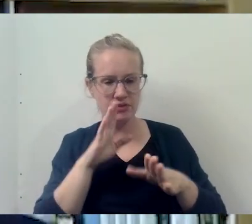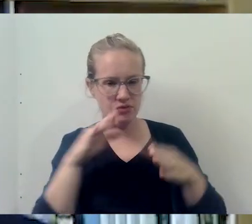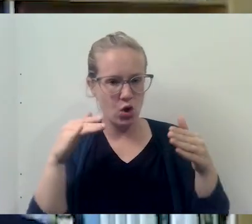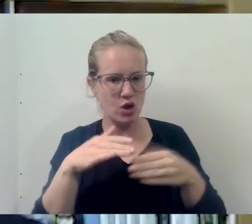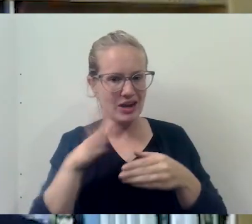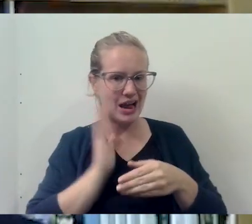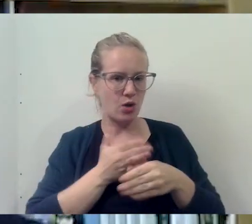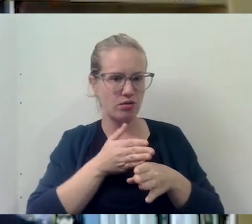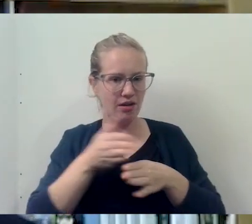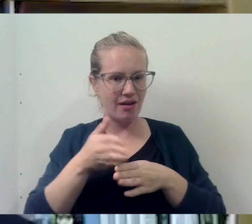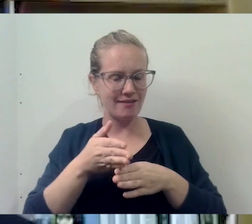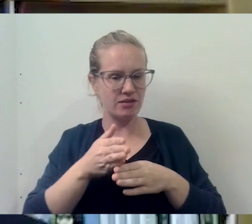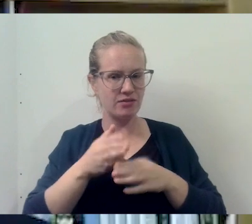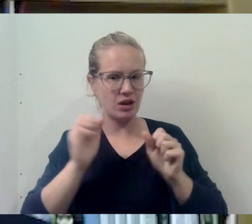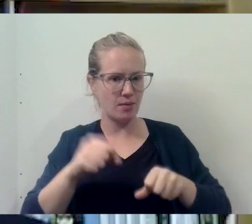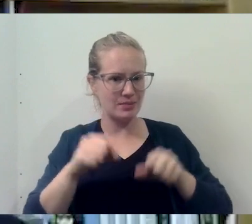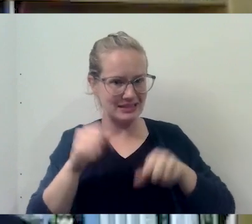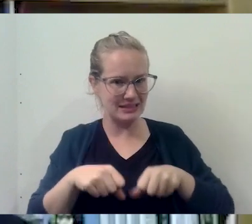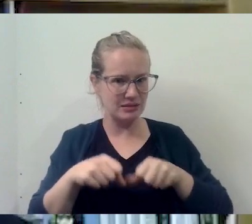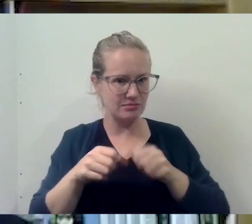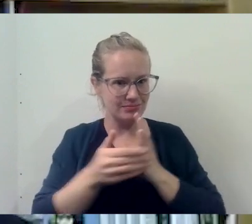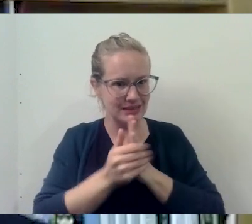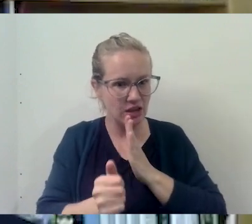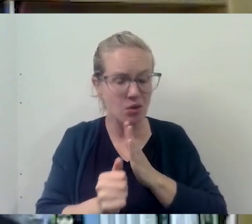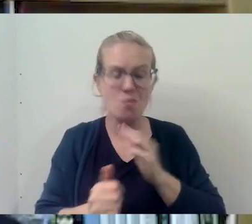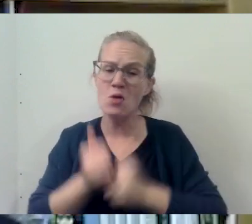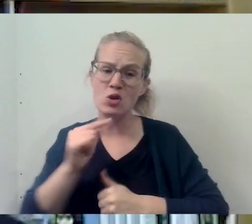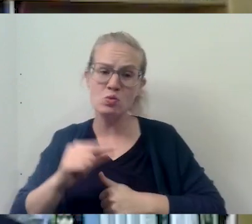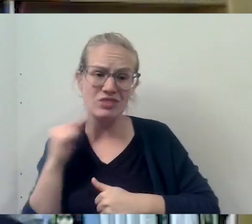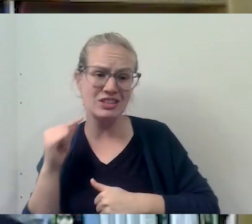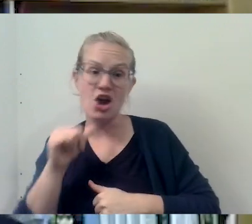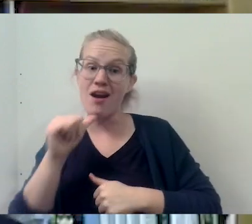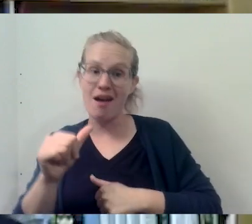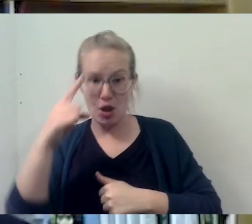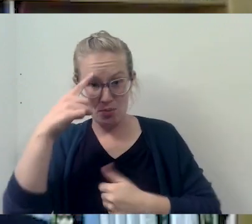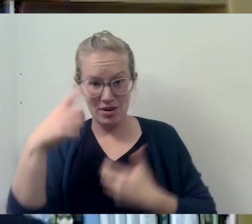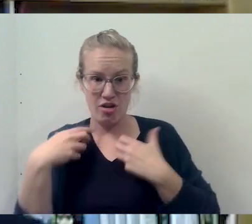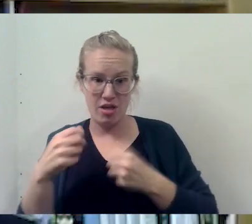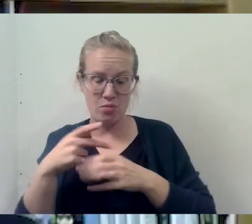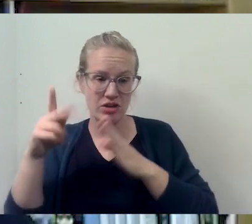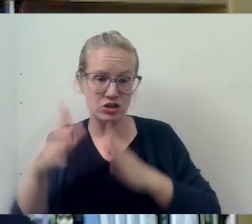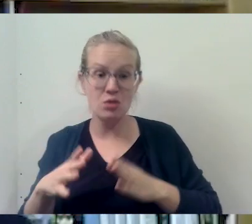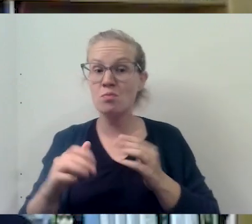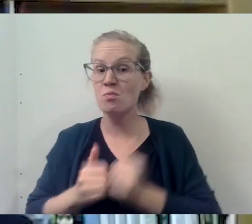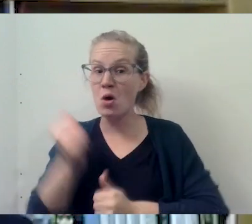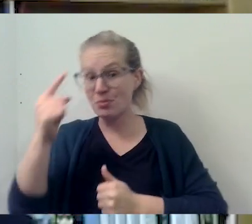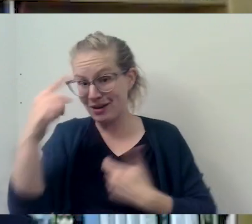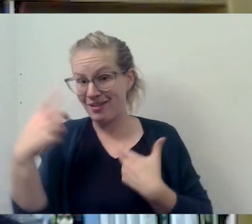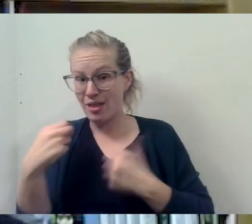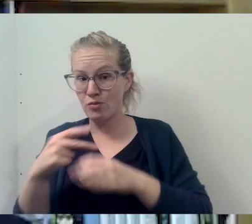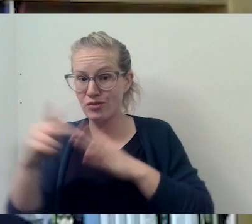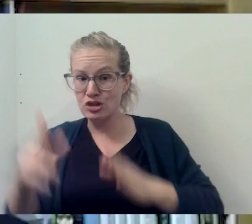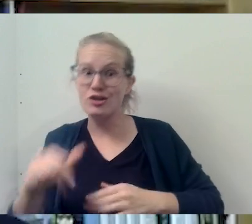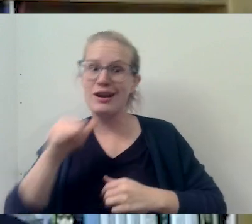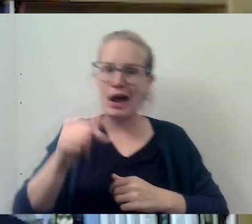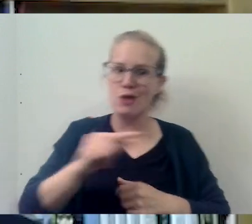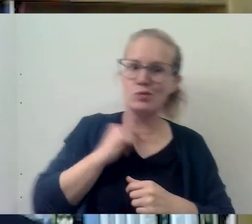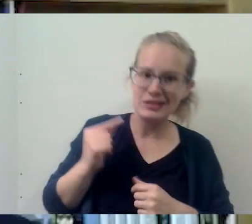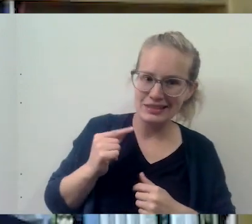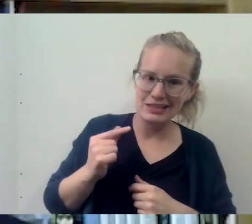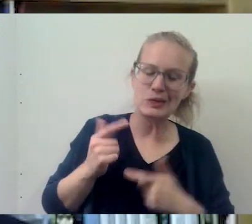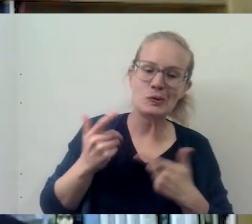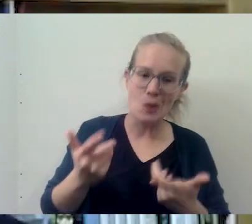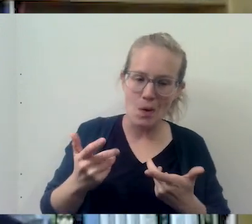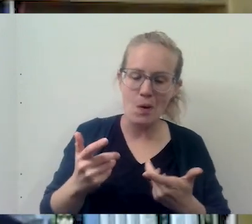or stay within our lane. I mean, most clerics are not mental health professionals. Most mental health professionals are not clerics.